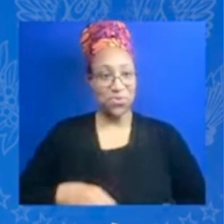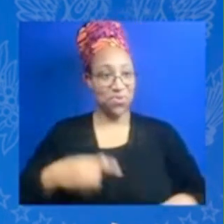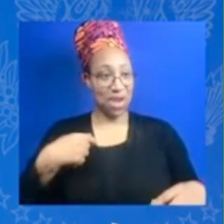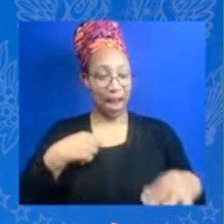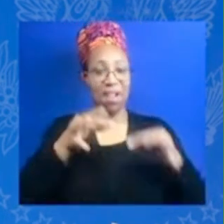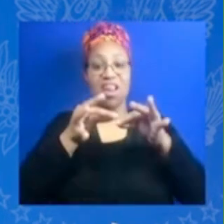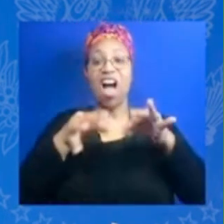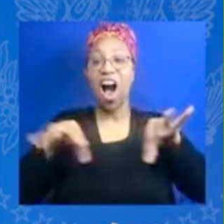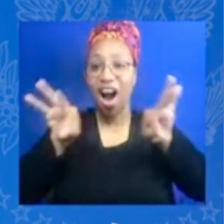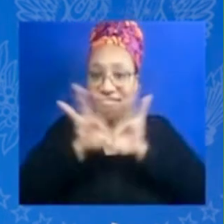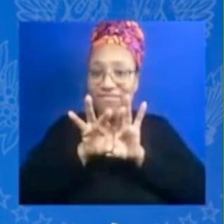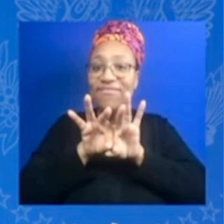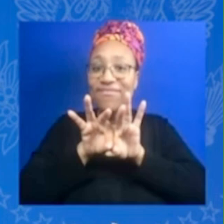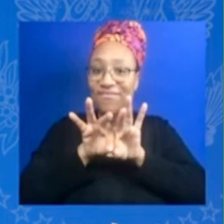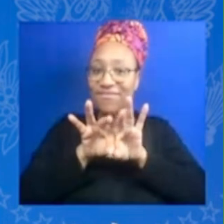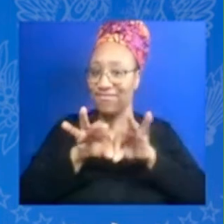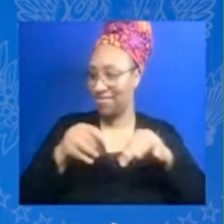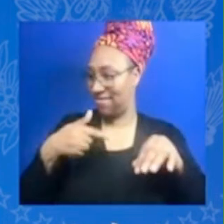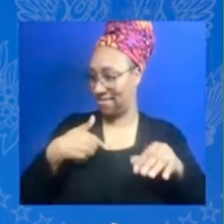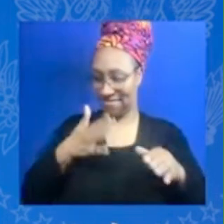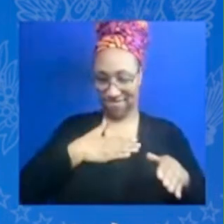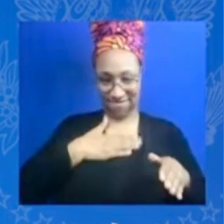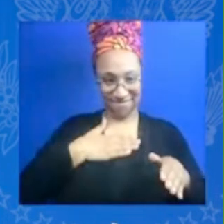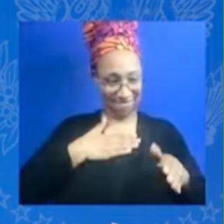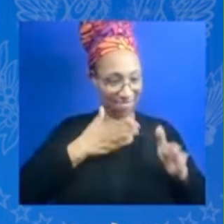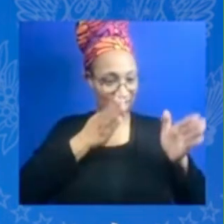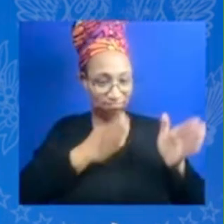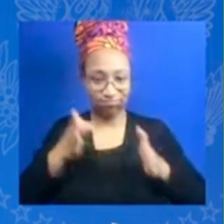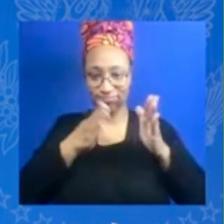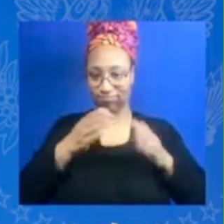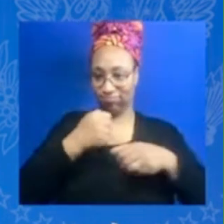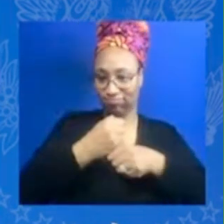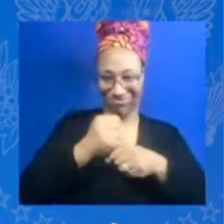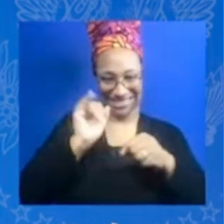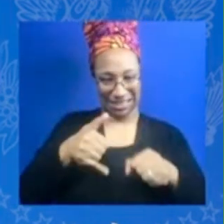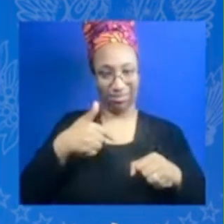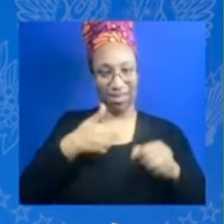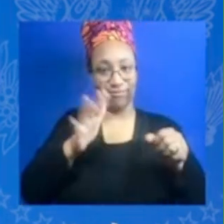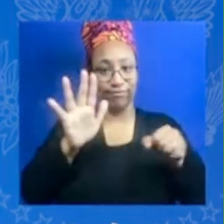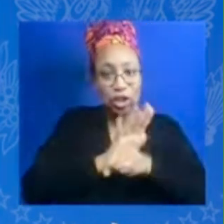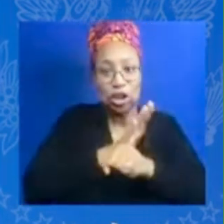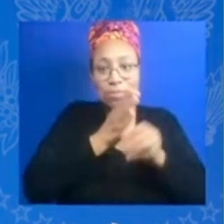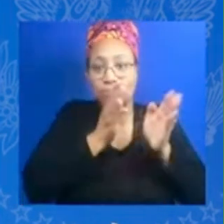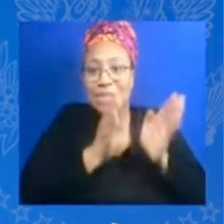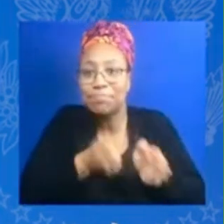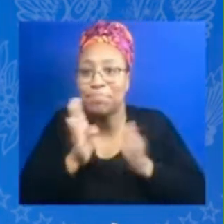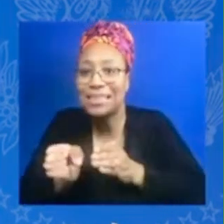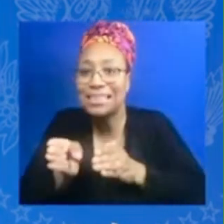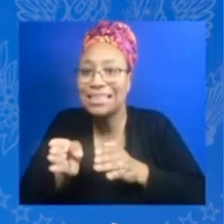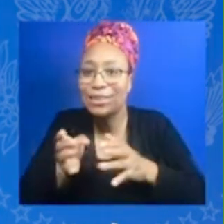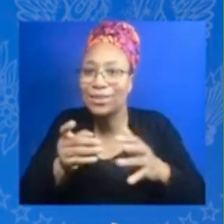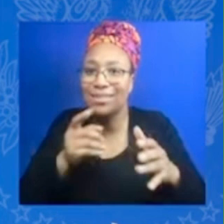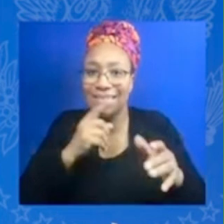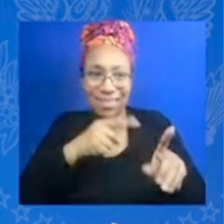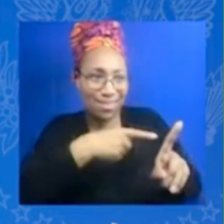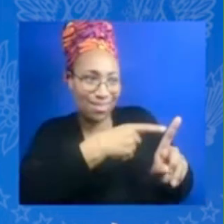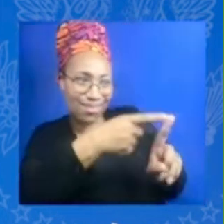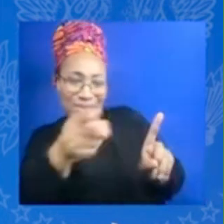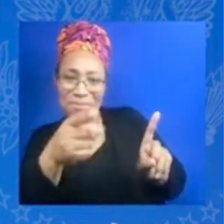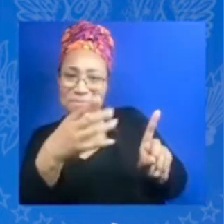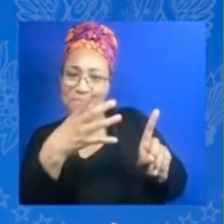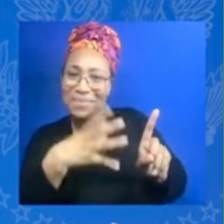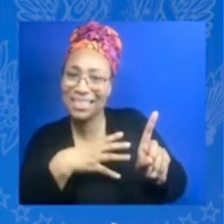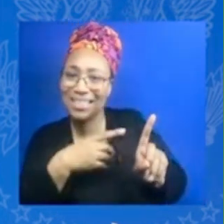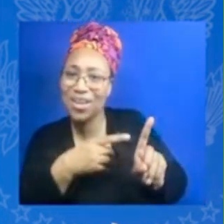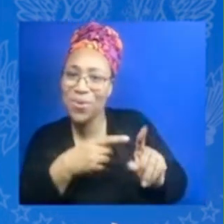for every beautiful woman that is in this room for you to know that you are enough and you're equipped with what it